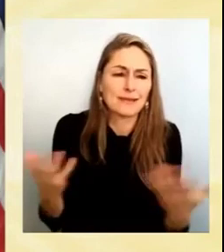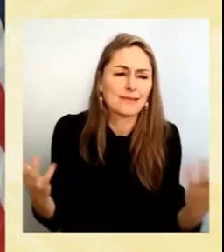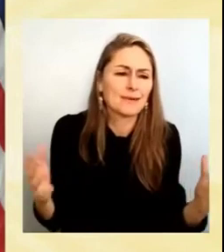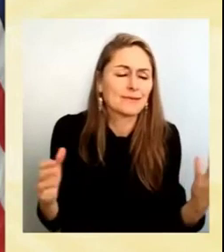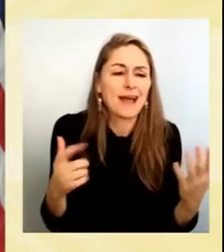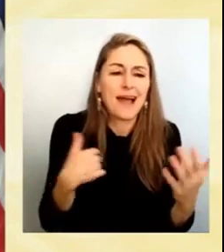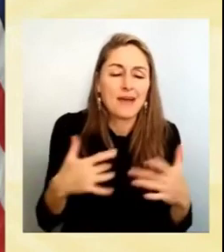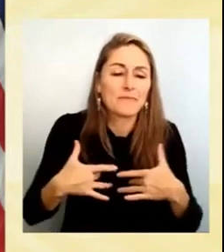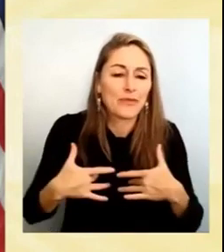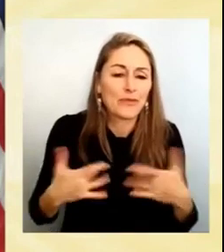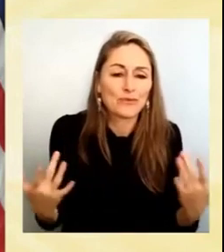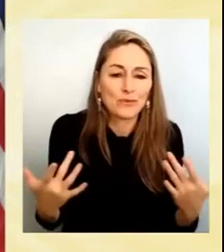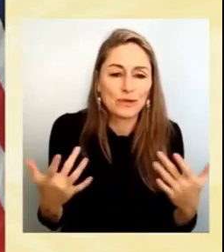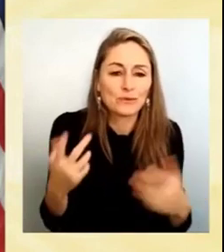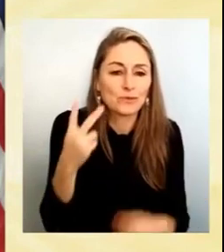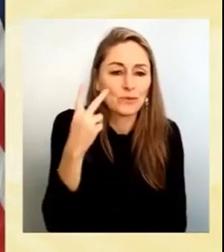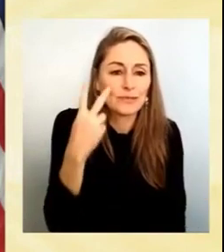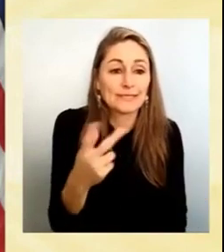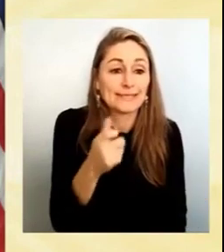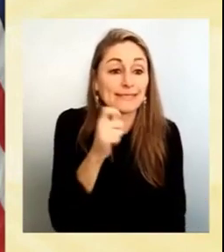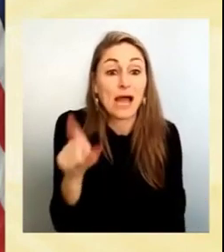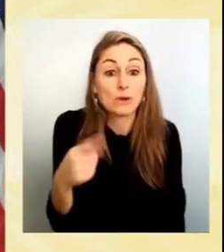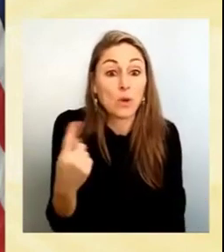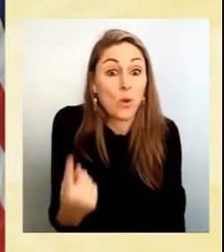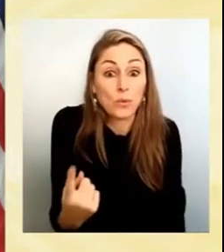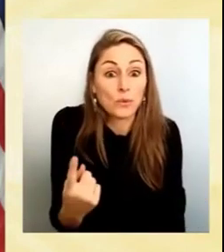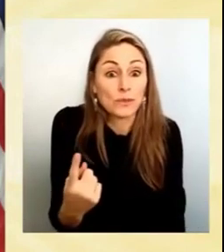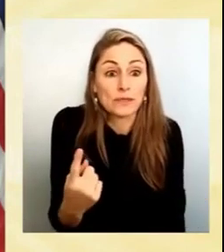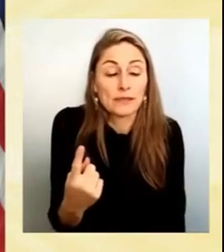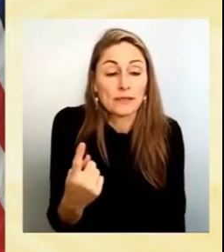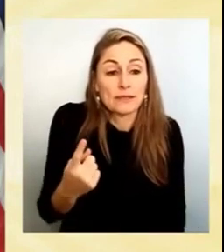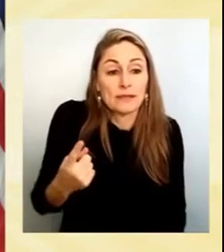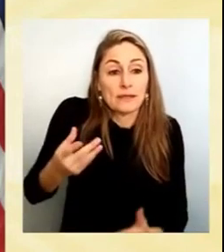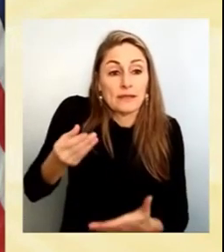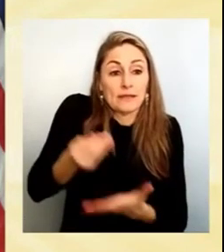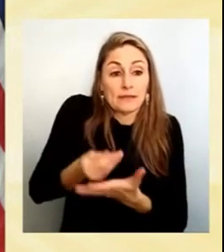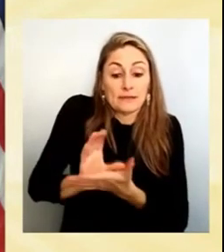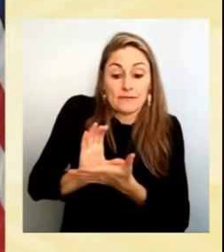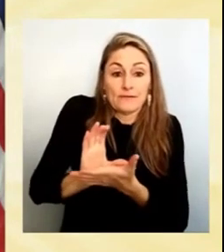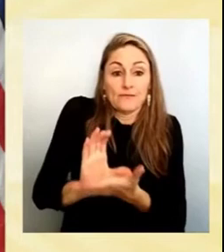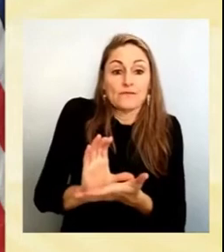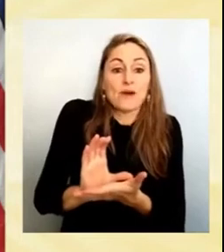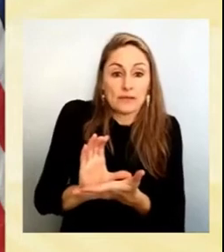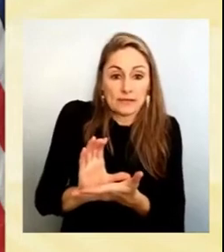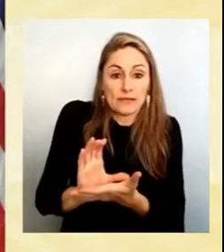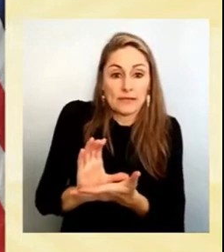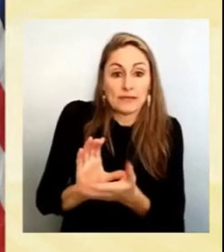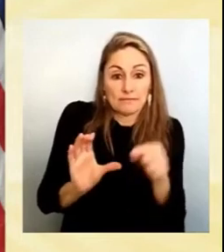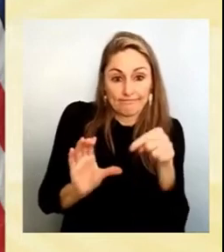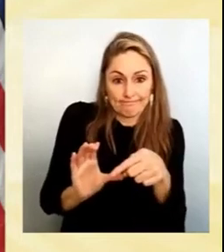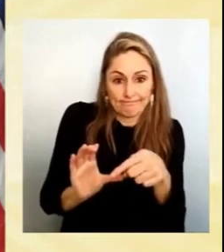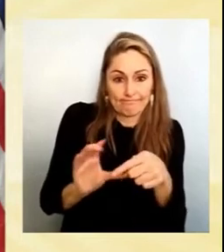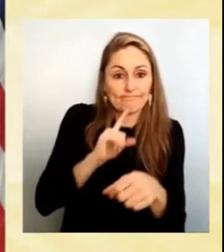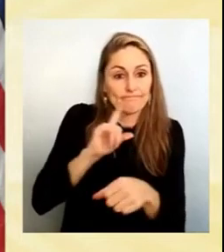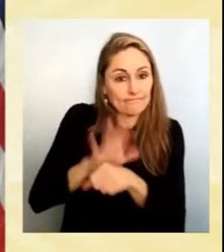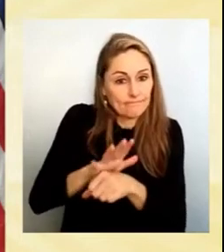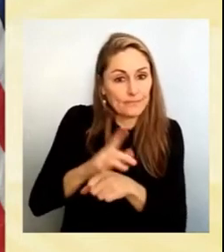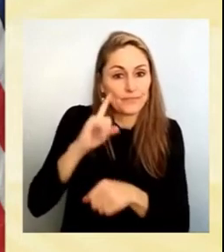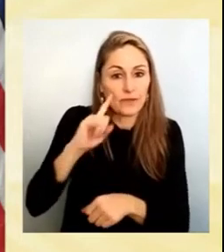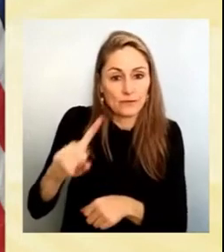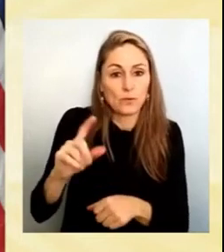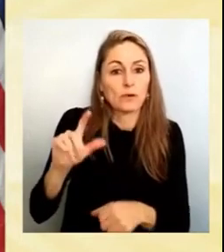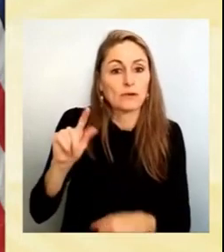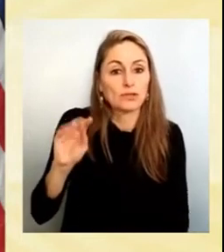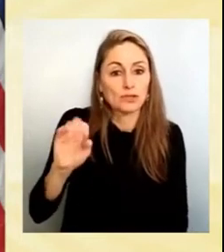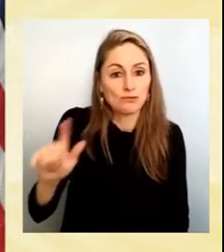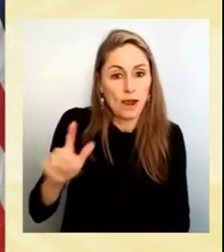pleased to see not only the funding that has been set aside or dedicated for tribal recipients, but also to see